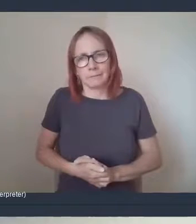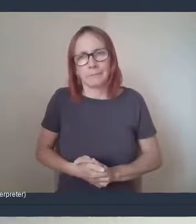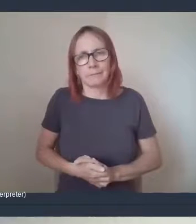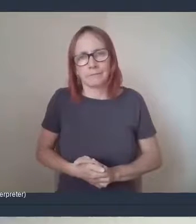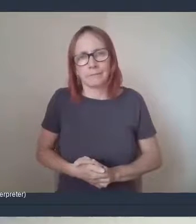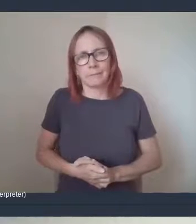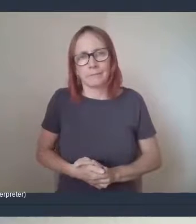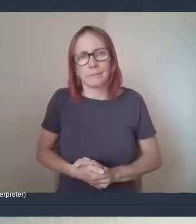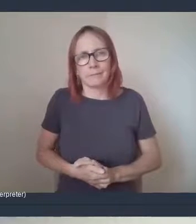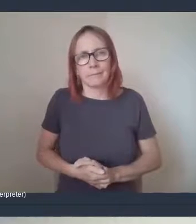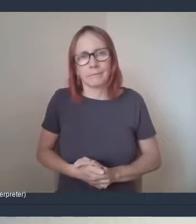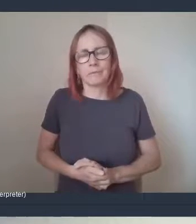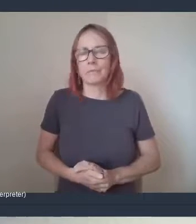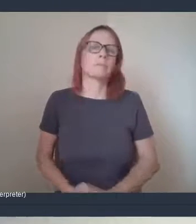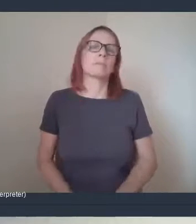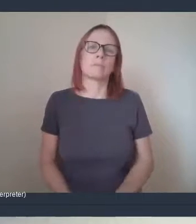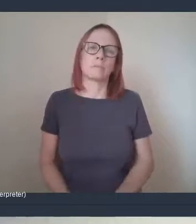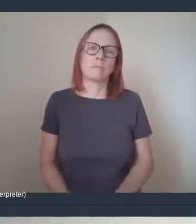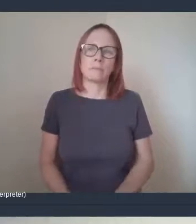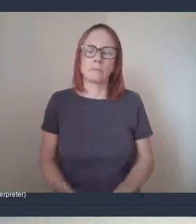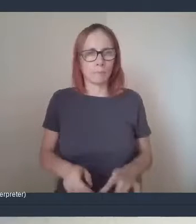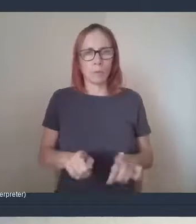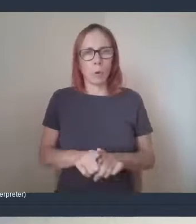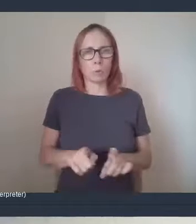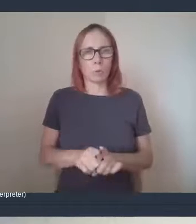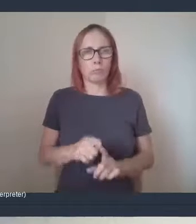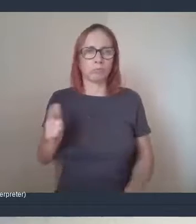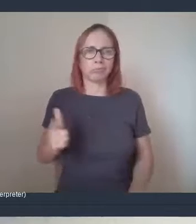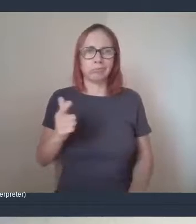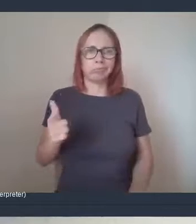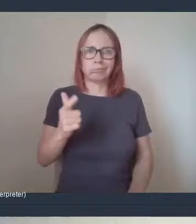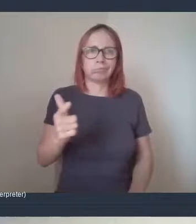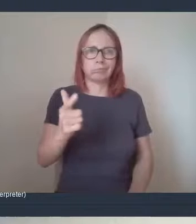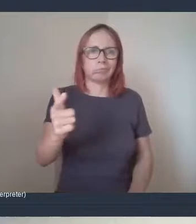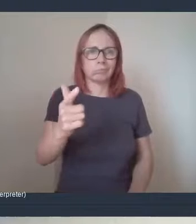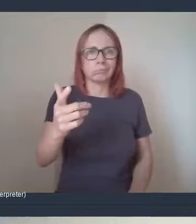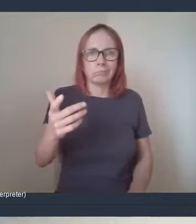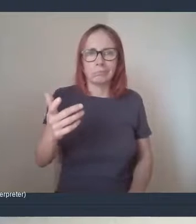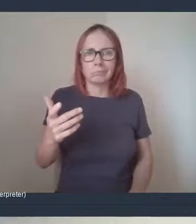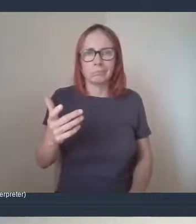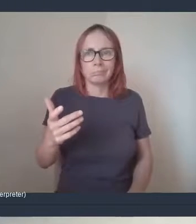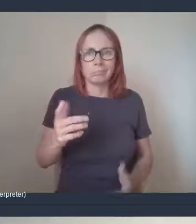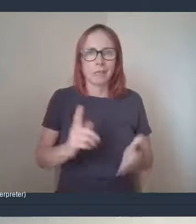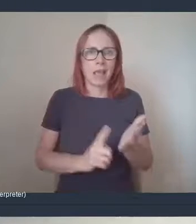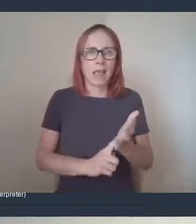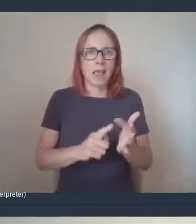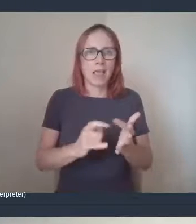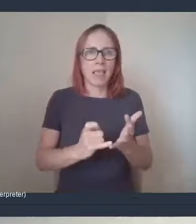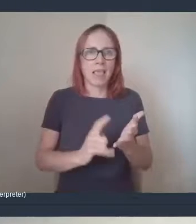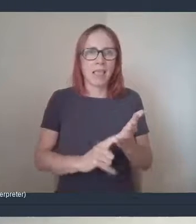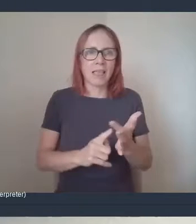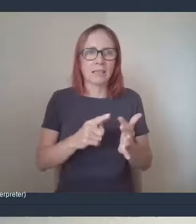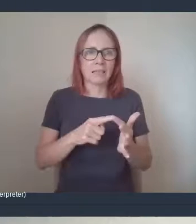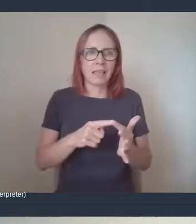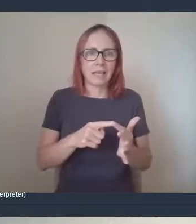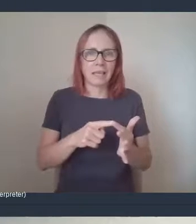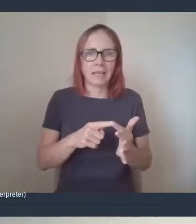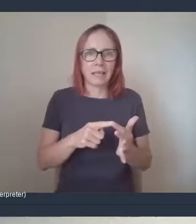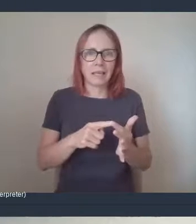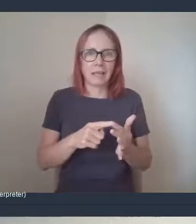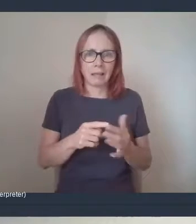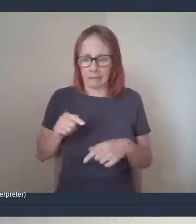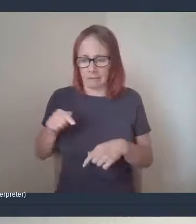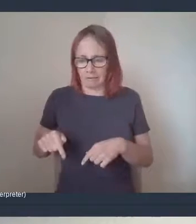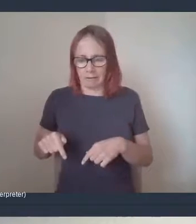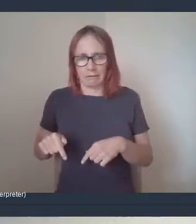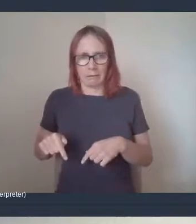Yeah, especially the distance between Lesley and their main venue